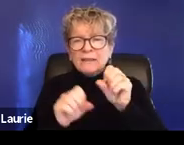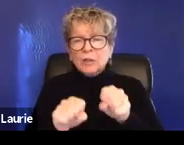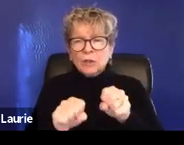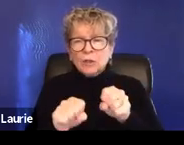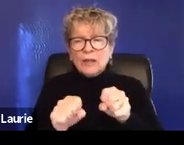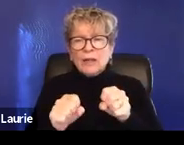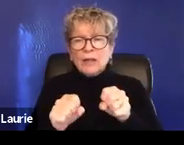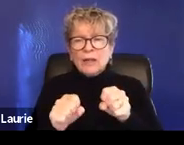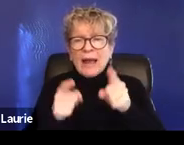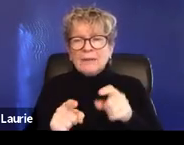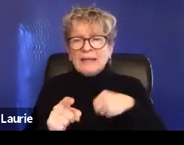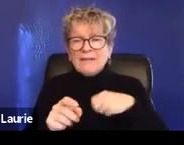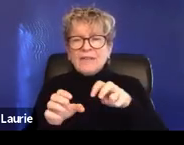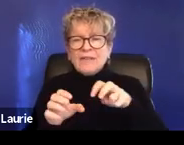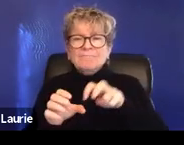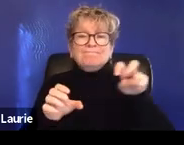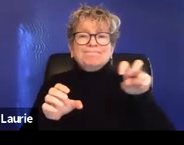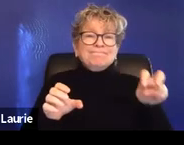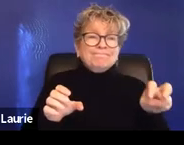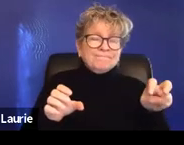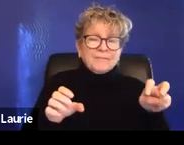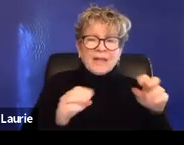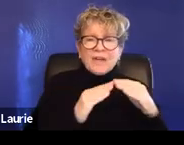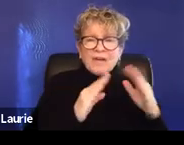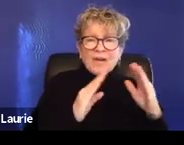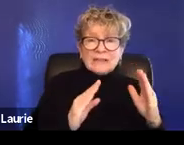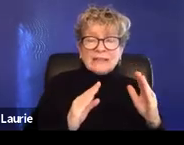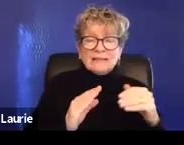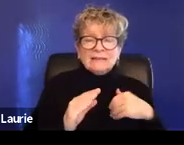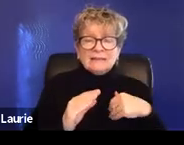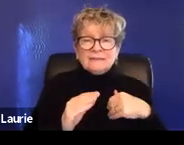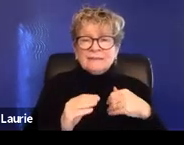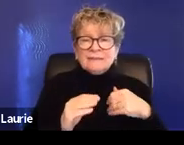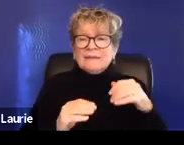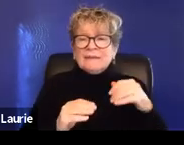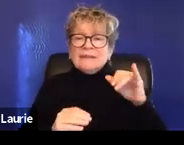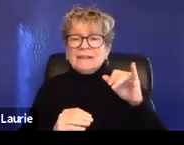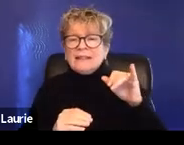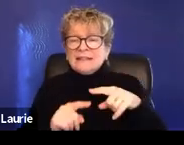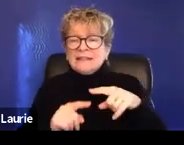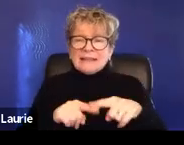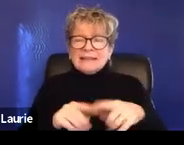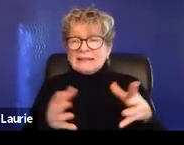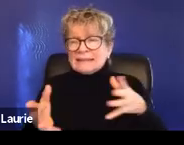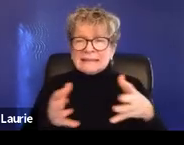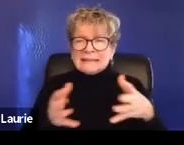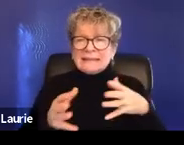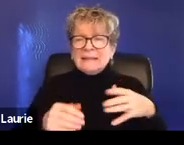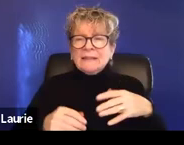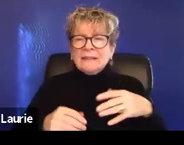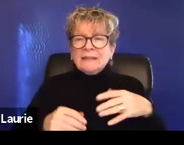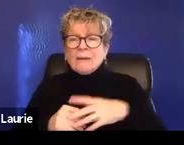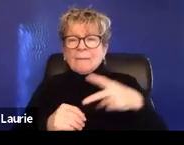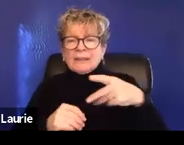housing, depending on how long. Protection orders, civil, these civil issues always interconnect, but also